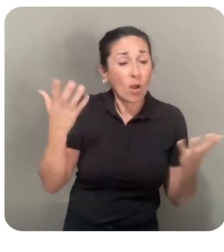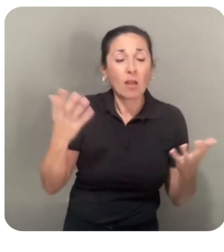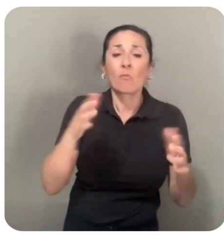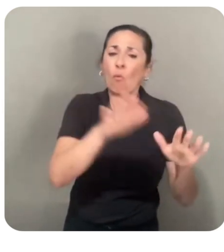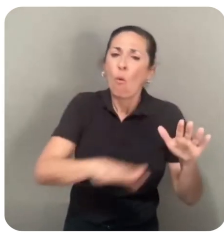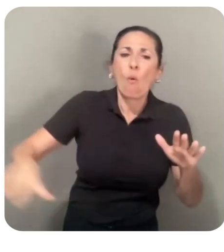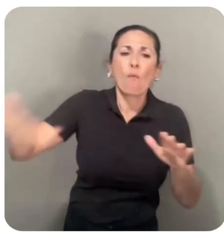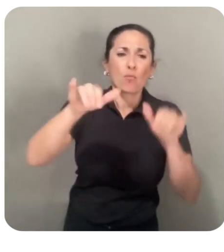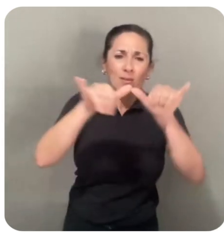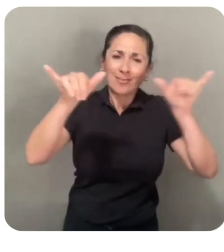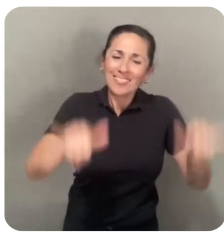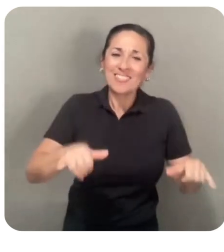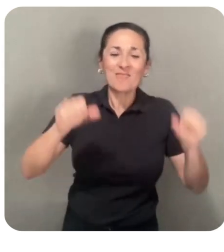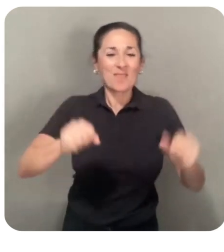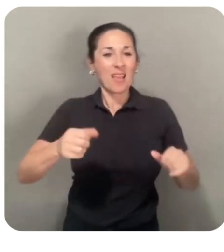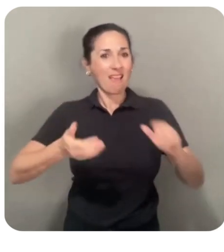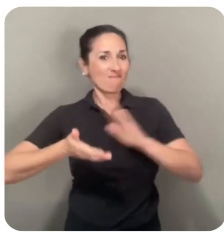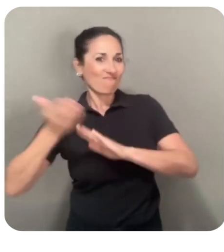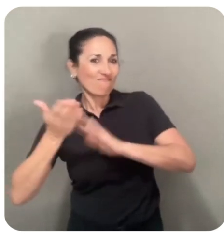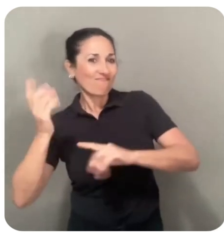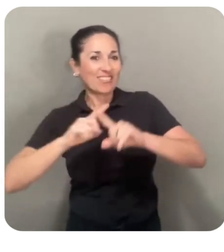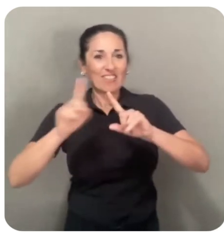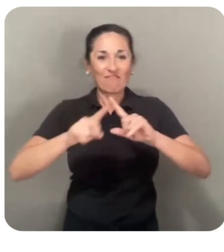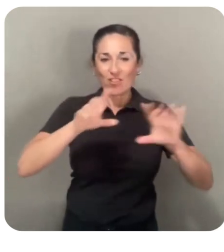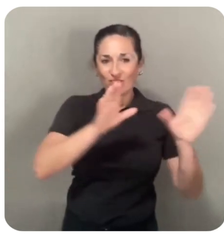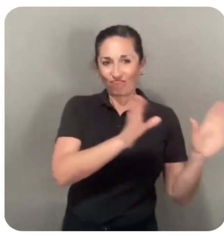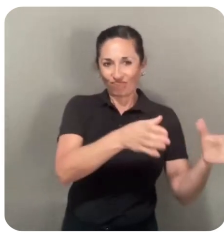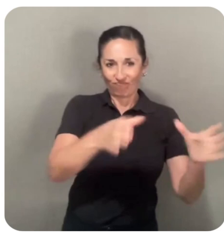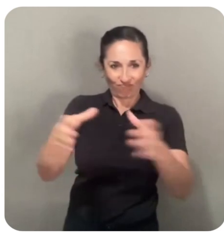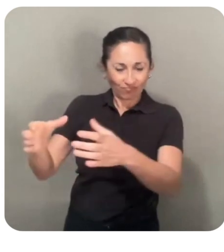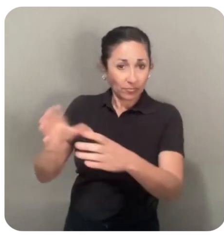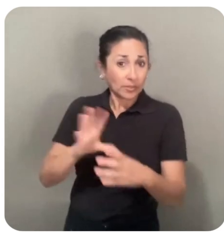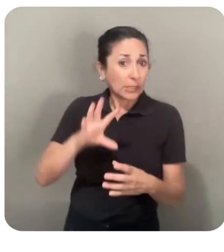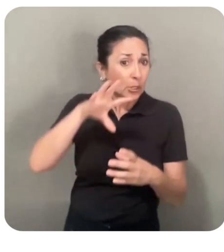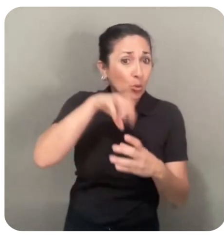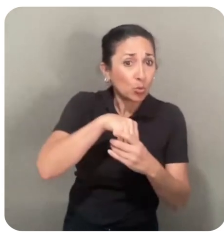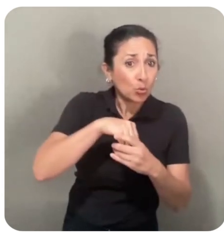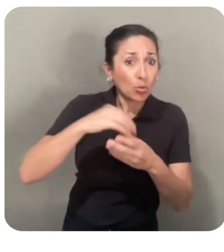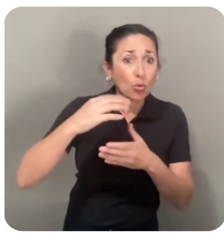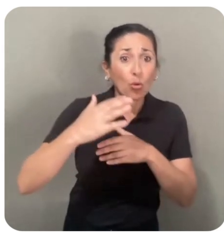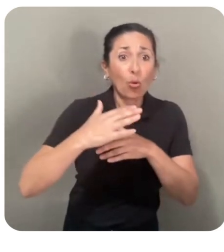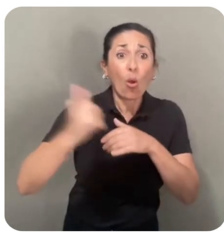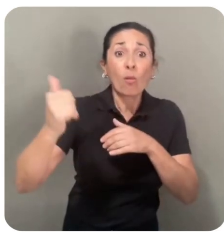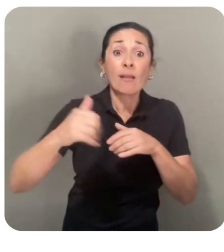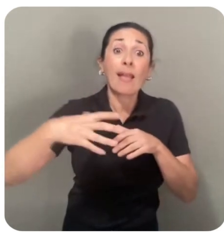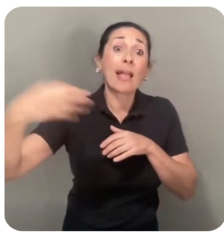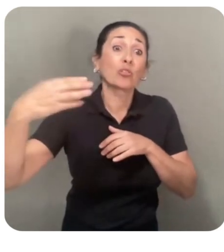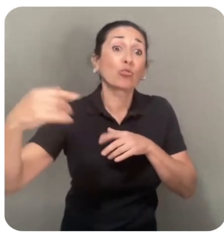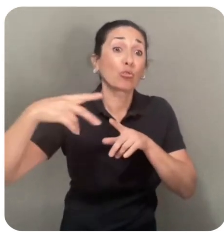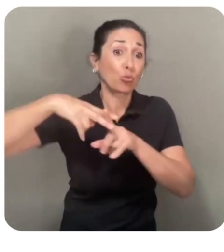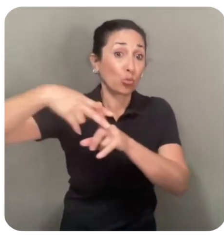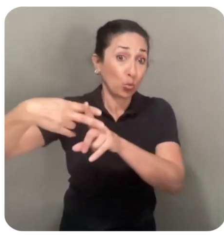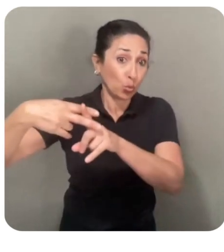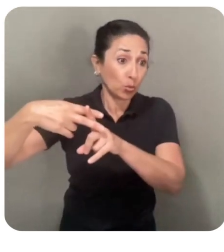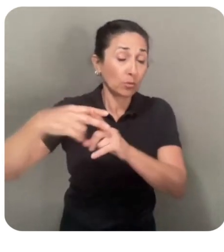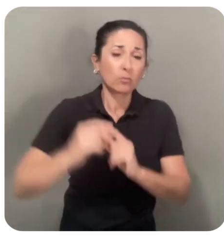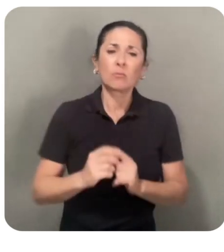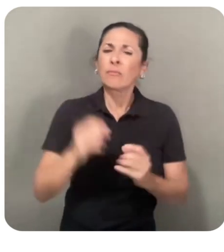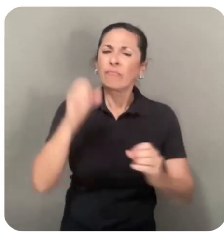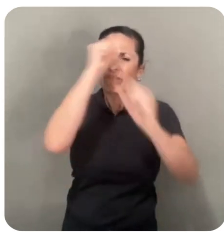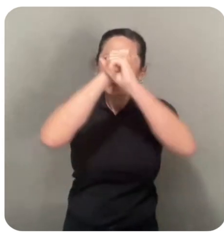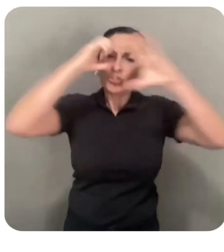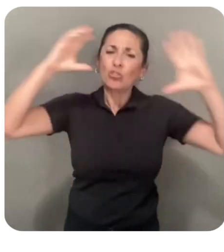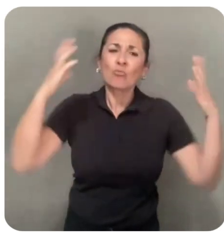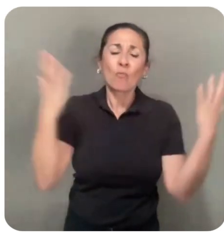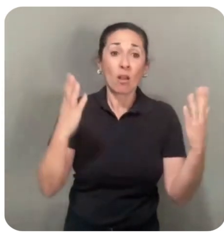system that can orchestrate across several components, including calling external tools. Our vision is to go beyond